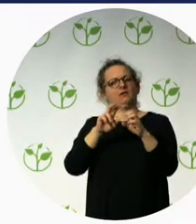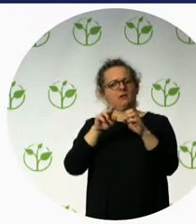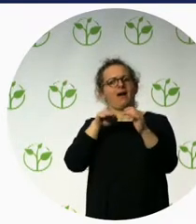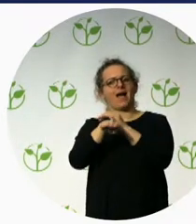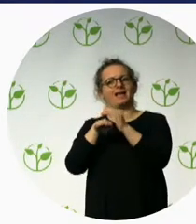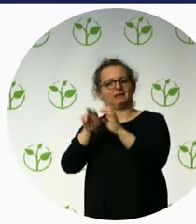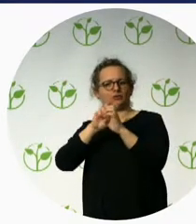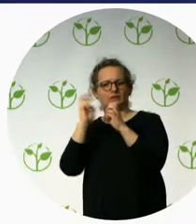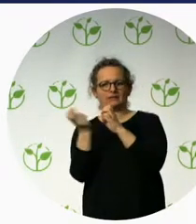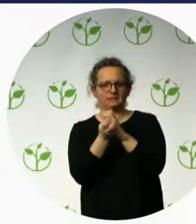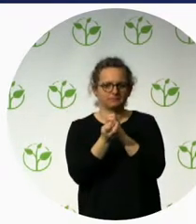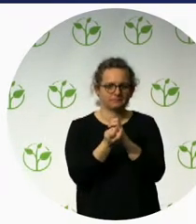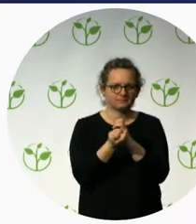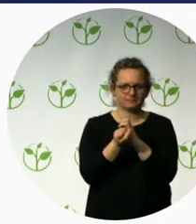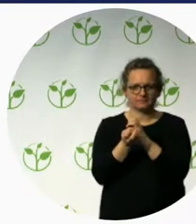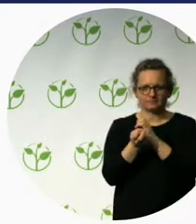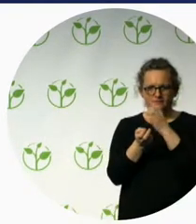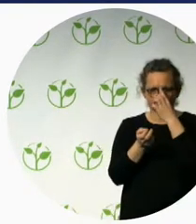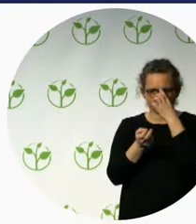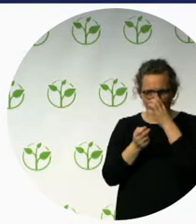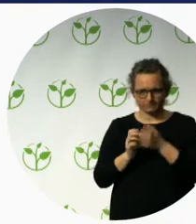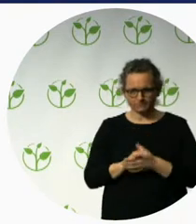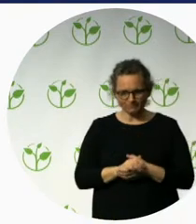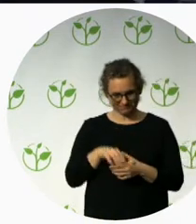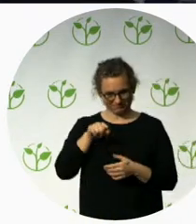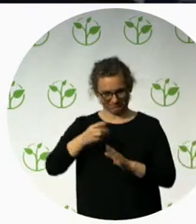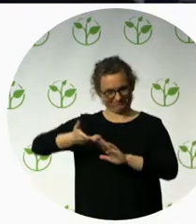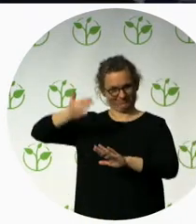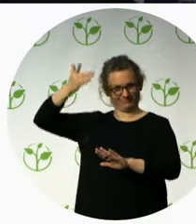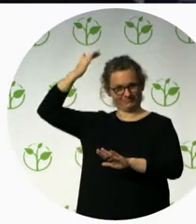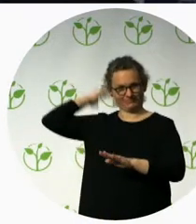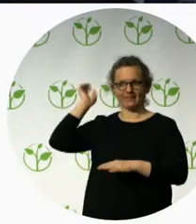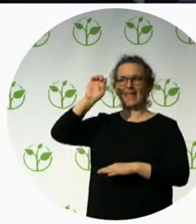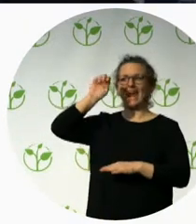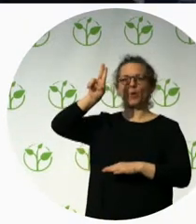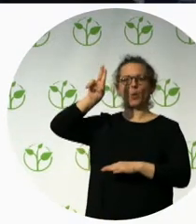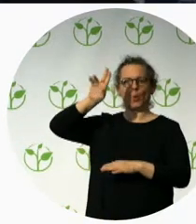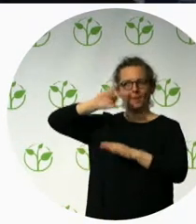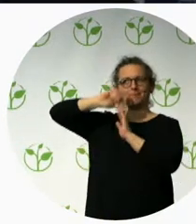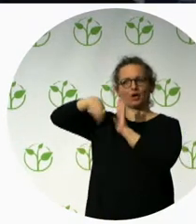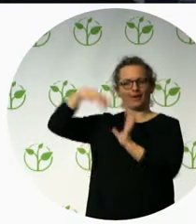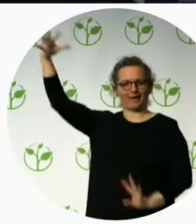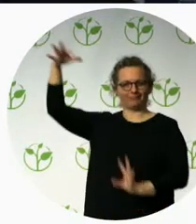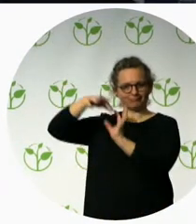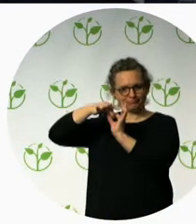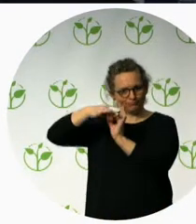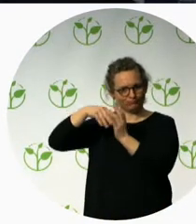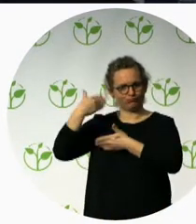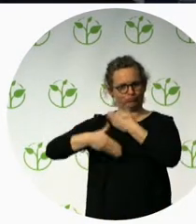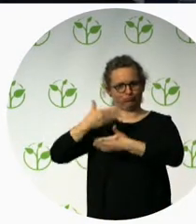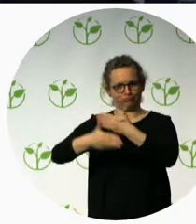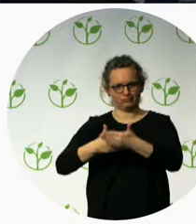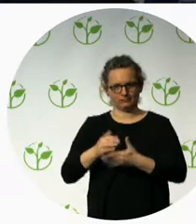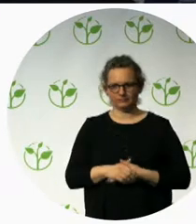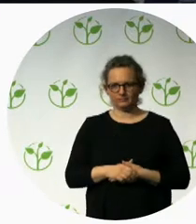a European Union funded project. Thank you, Marco. Thank you, Ivor. Ladies and gentlemen, thank you very much for the invitation to the